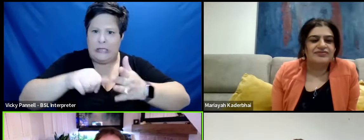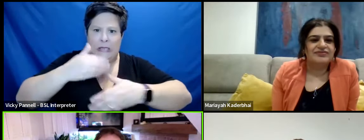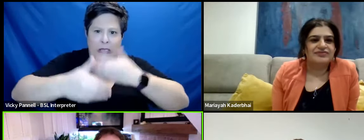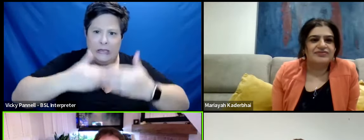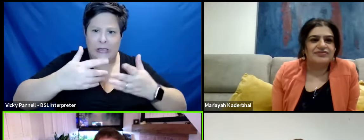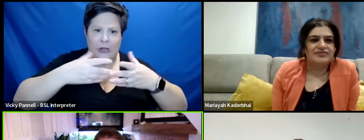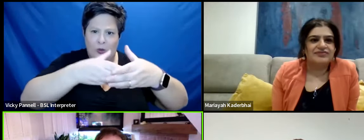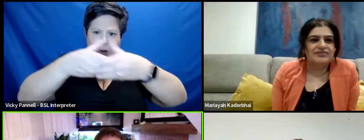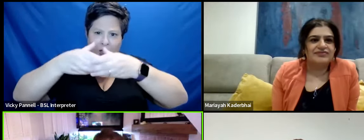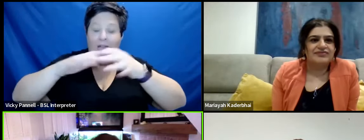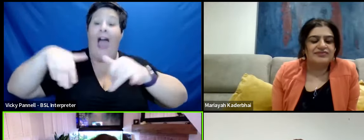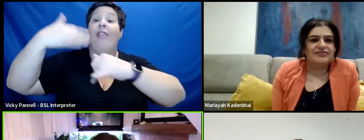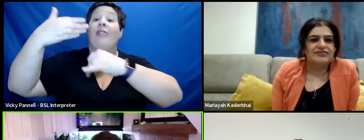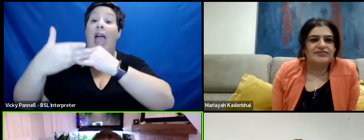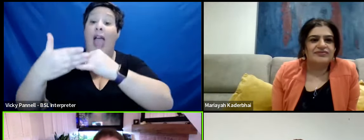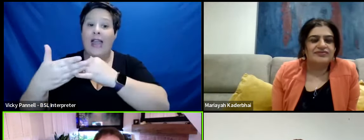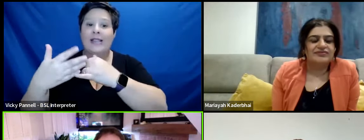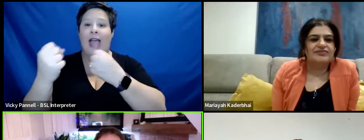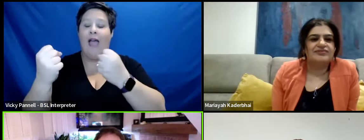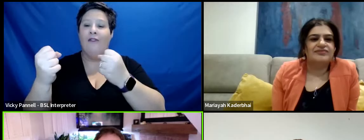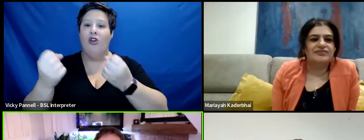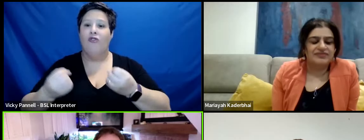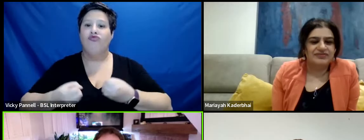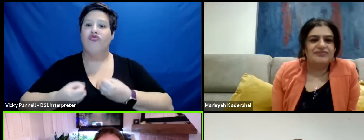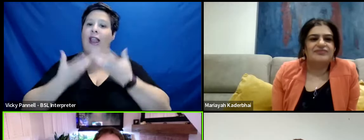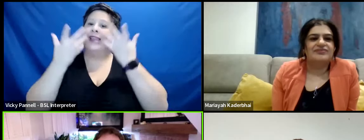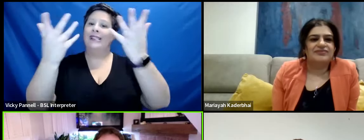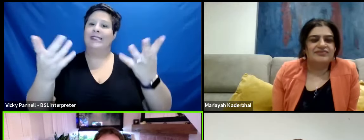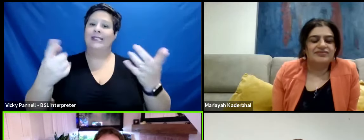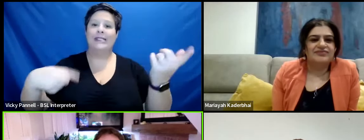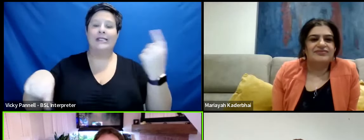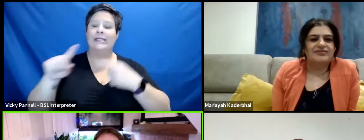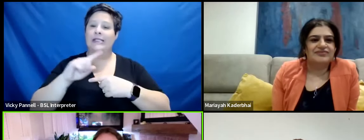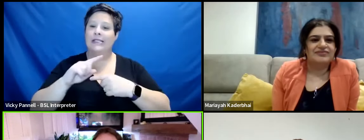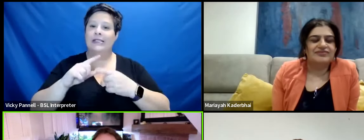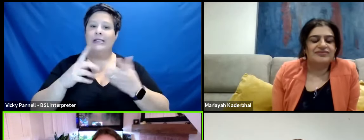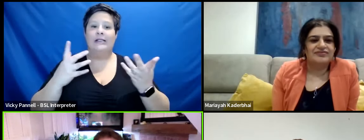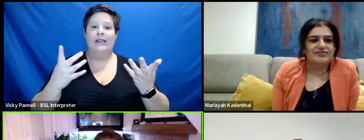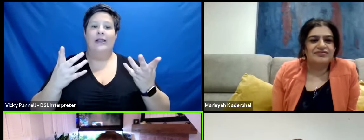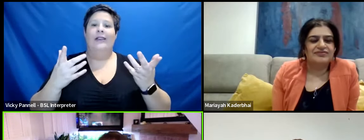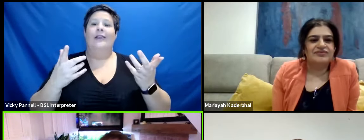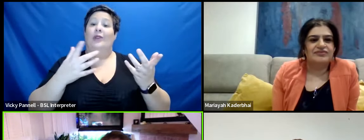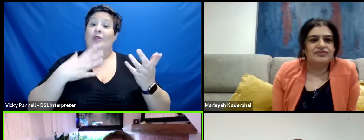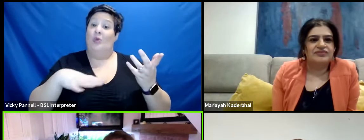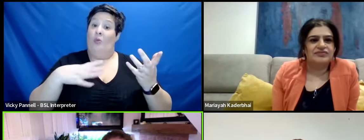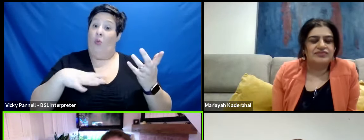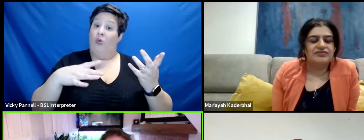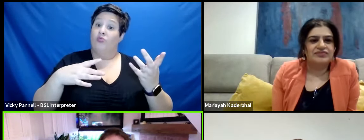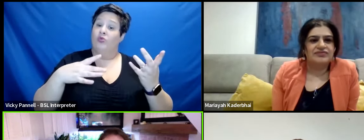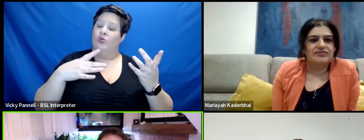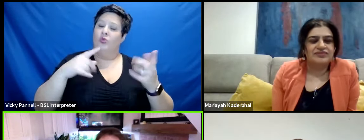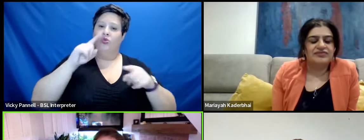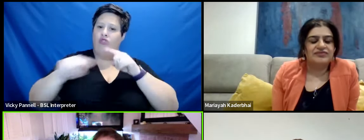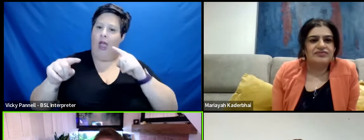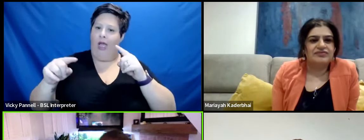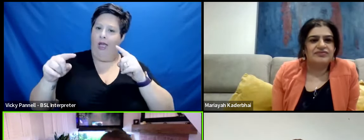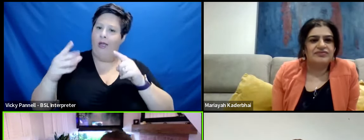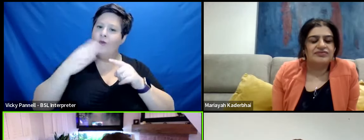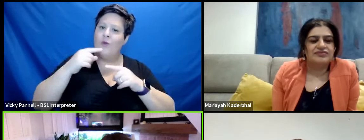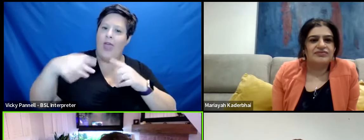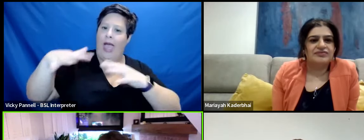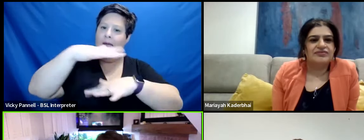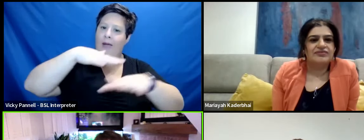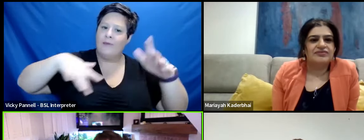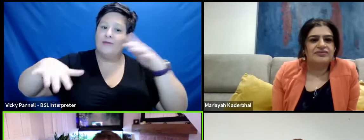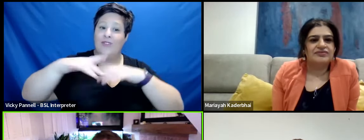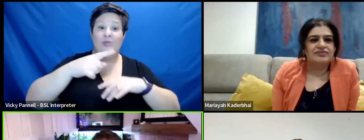of the service, there's a release amongst everybody. Do you know what I mean? So we wanted to try and capture that atmosphere of, and you said